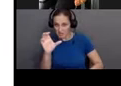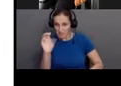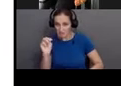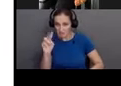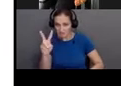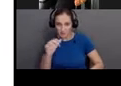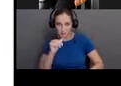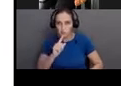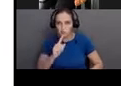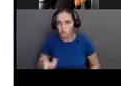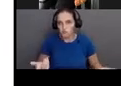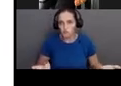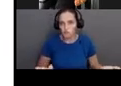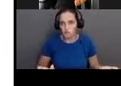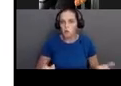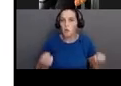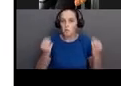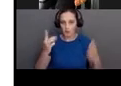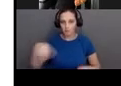pregnancy and never know.